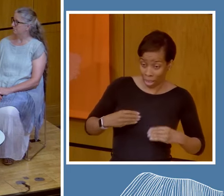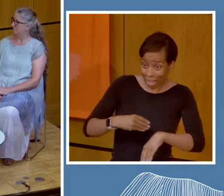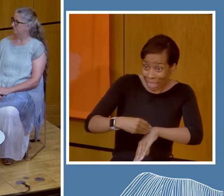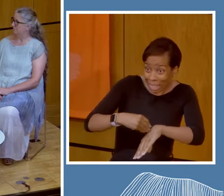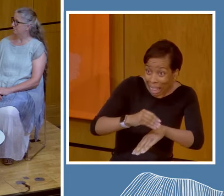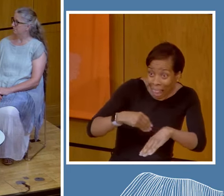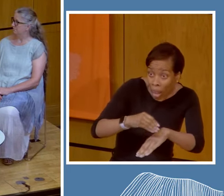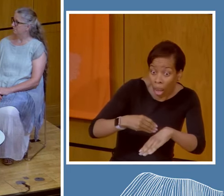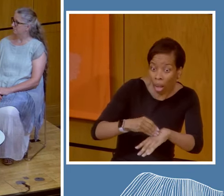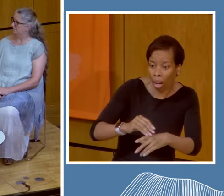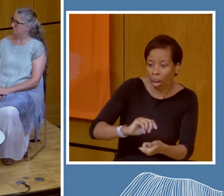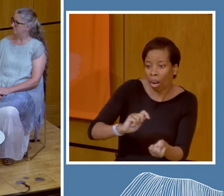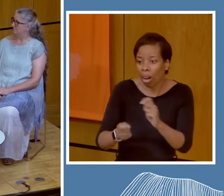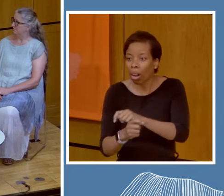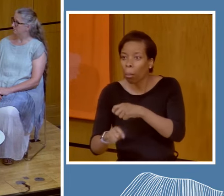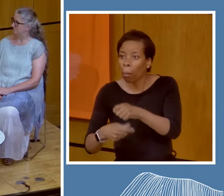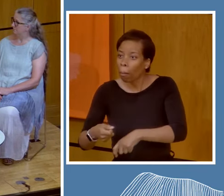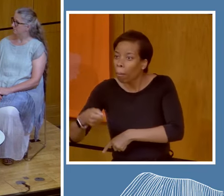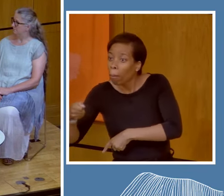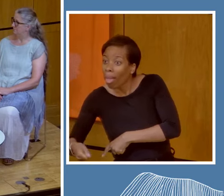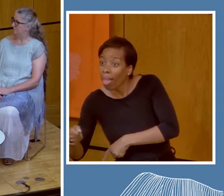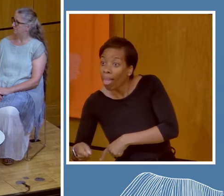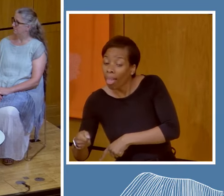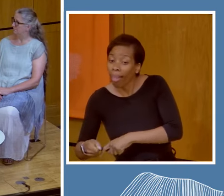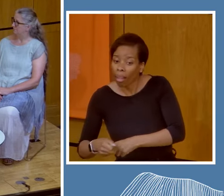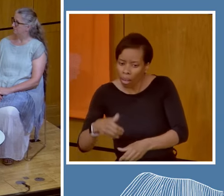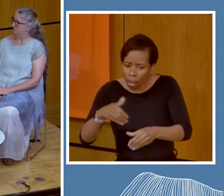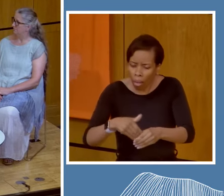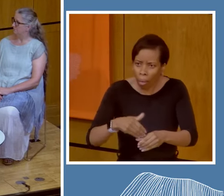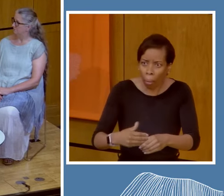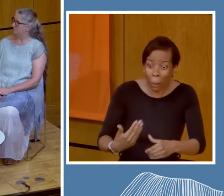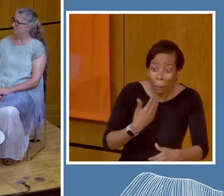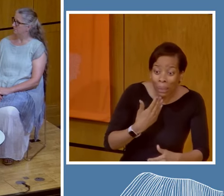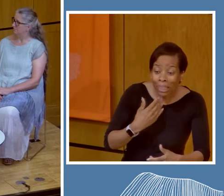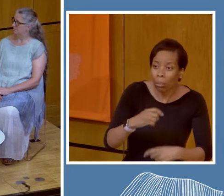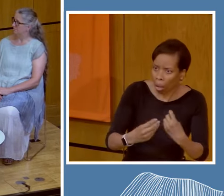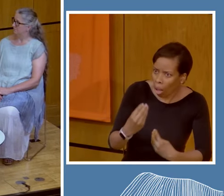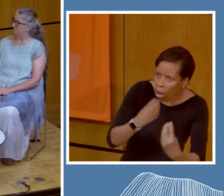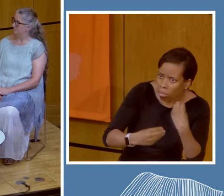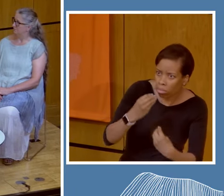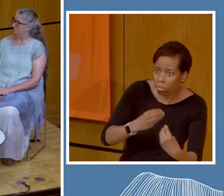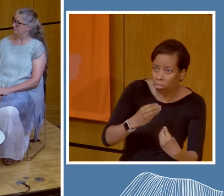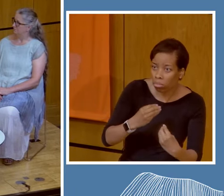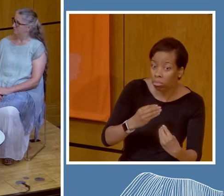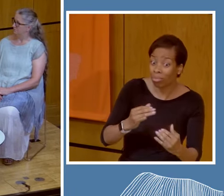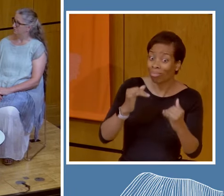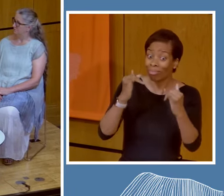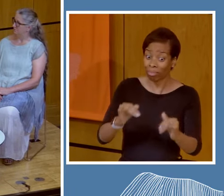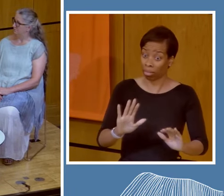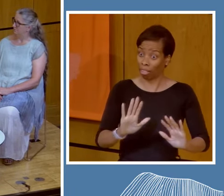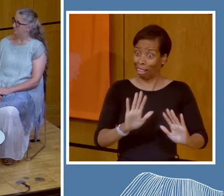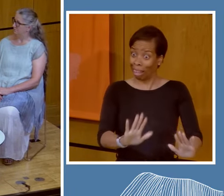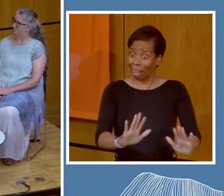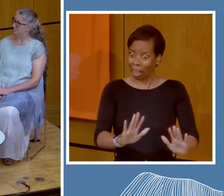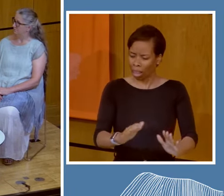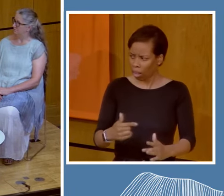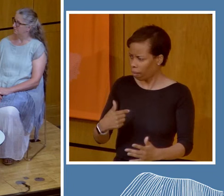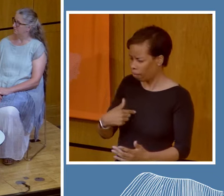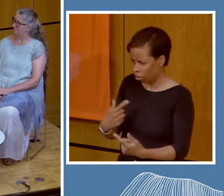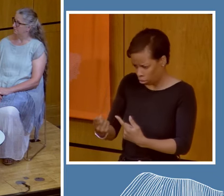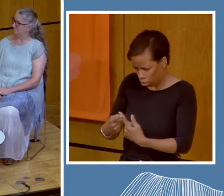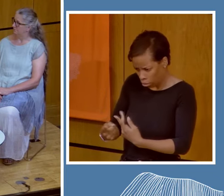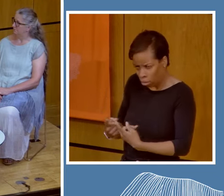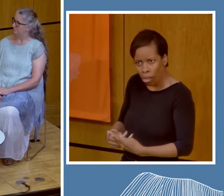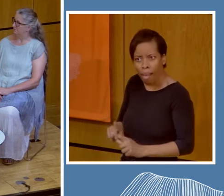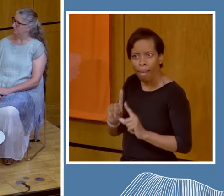not only just from the health effects of the toxicants, it's the impacts on our food sources, it's the impacts on being able to carry out culture,